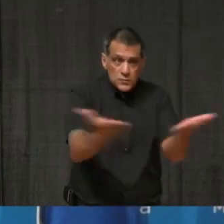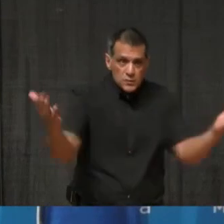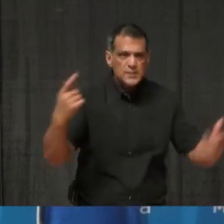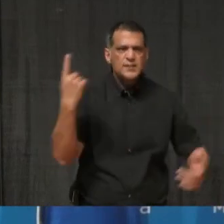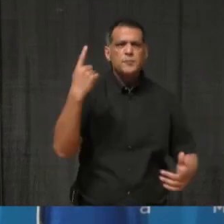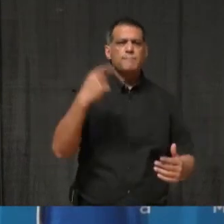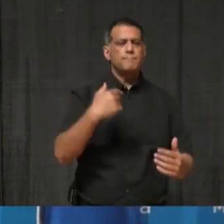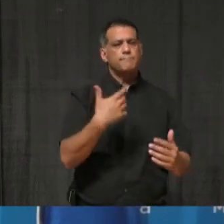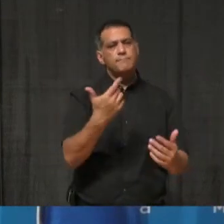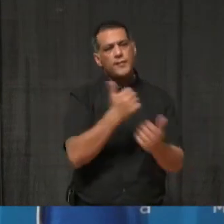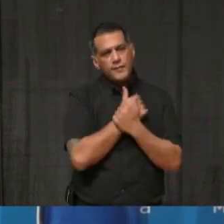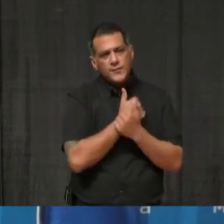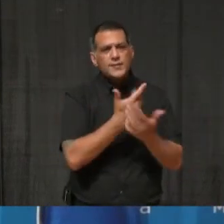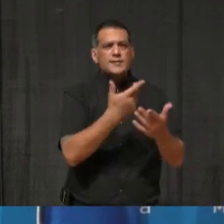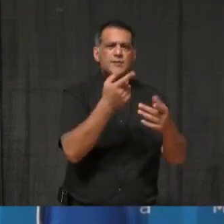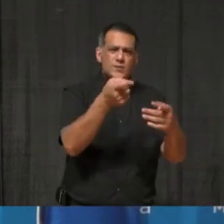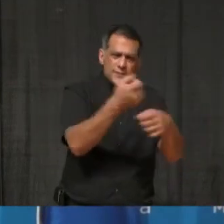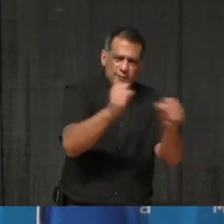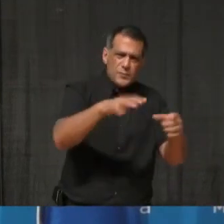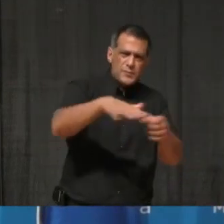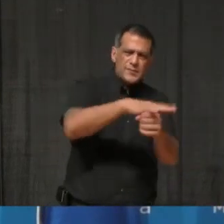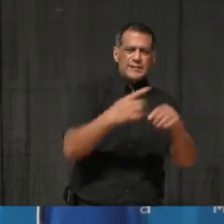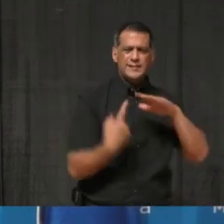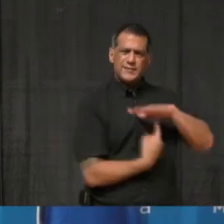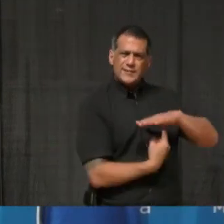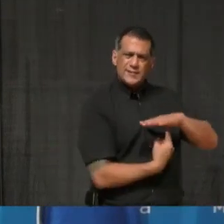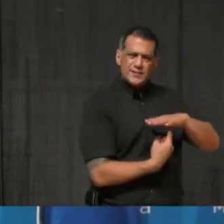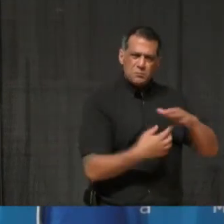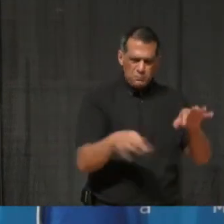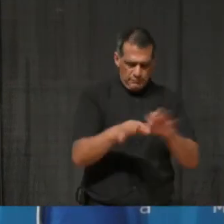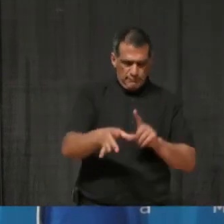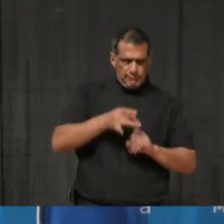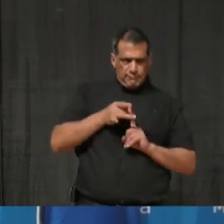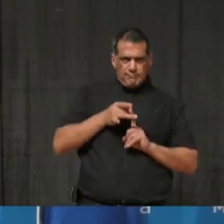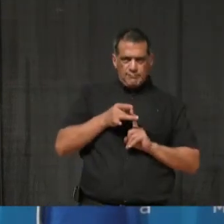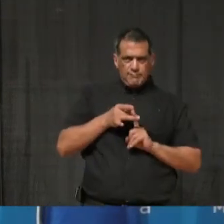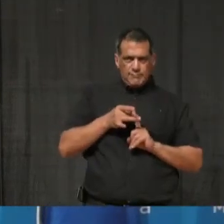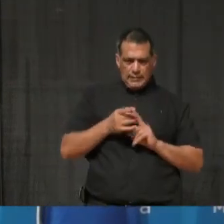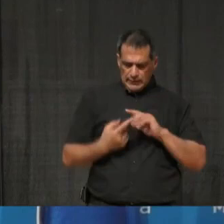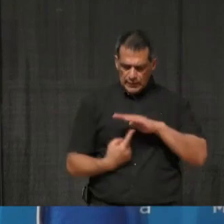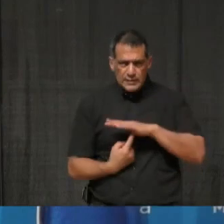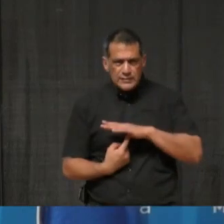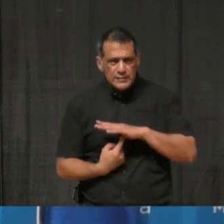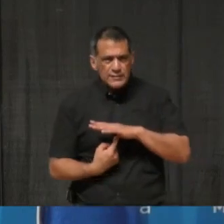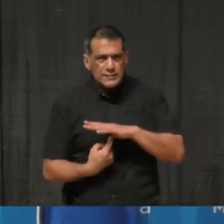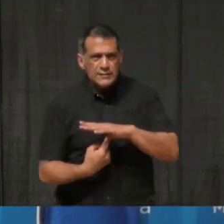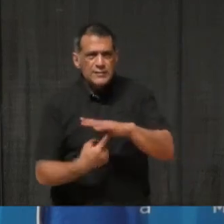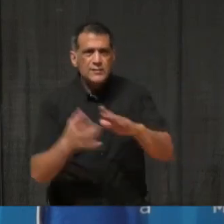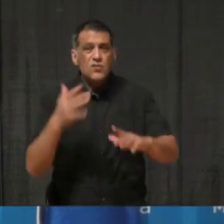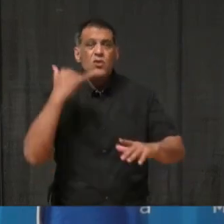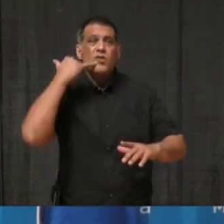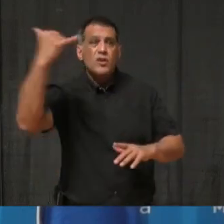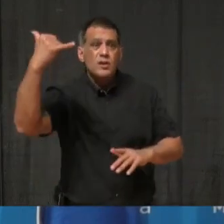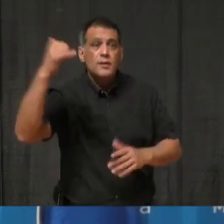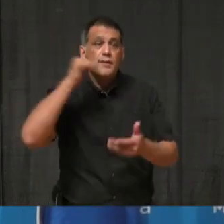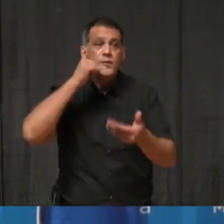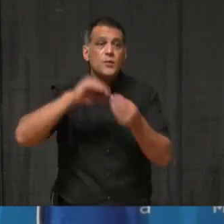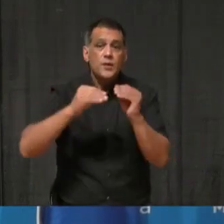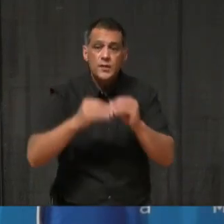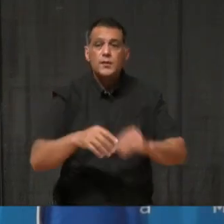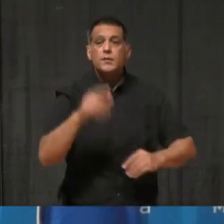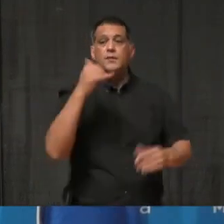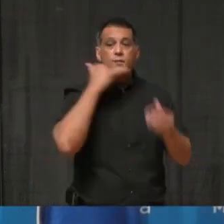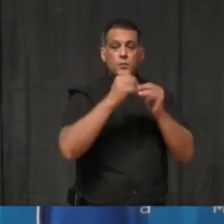needs a safe place to isolate after receiving a COVID-positive test, please call 905